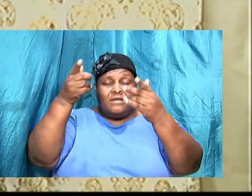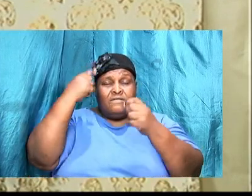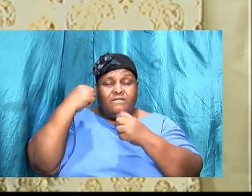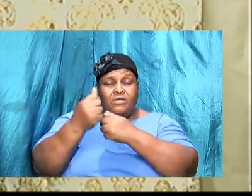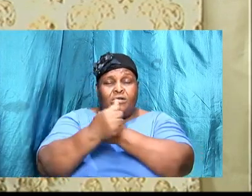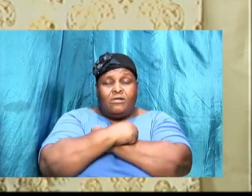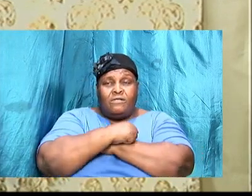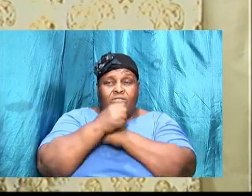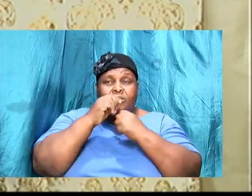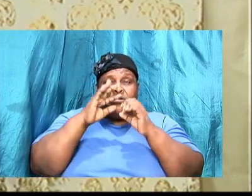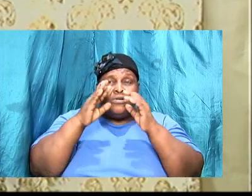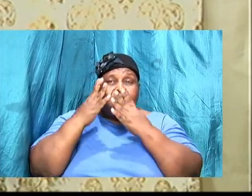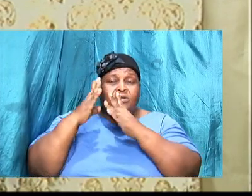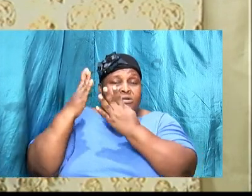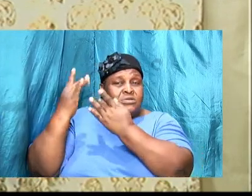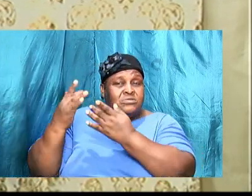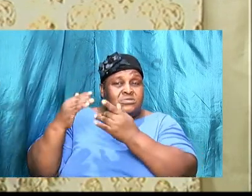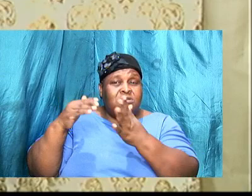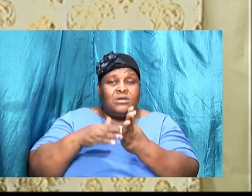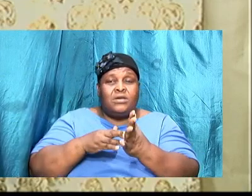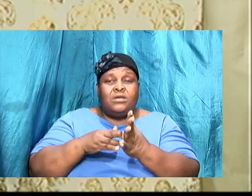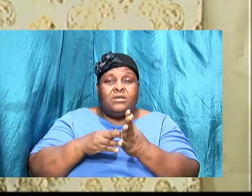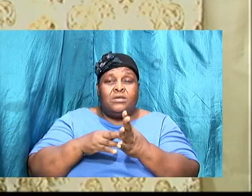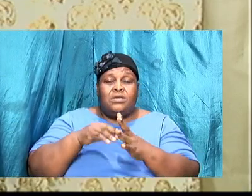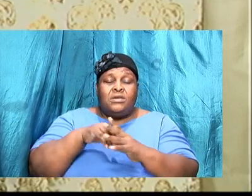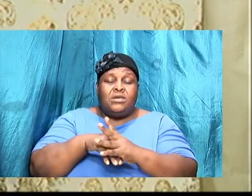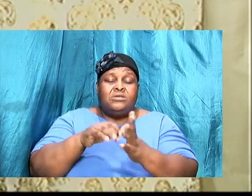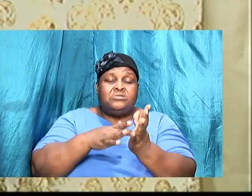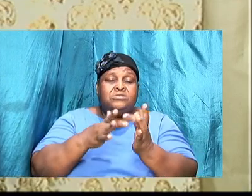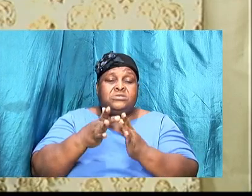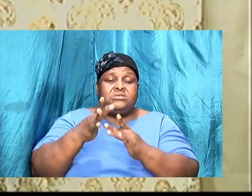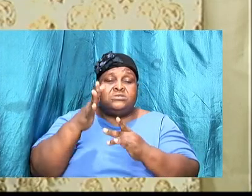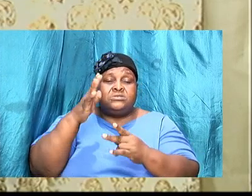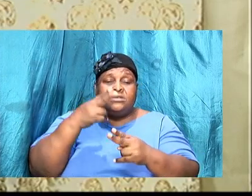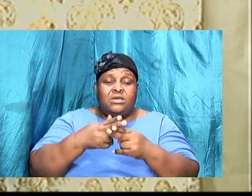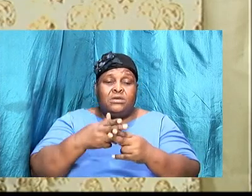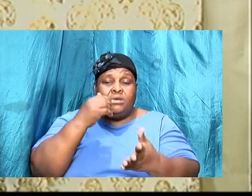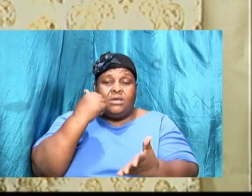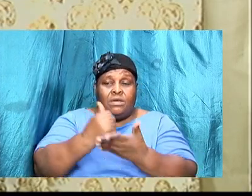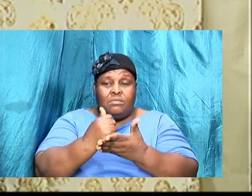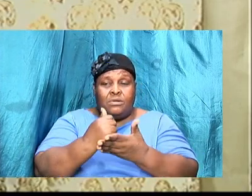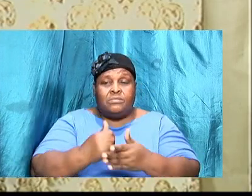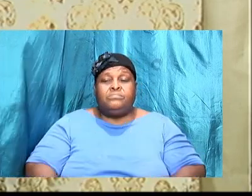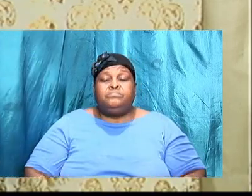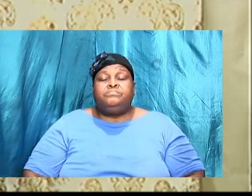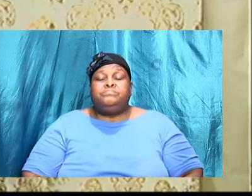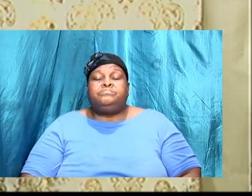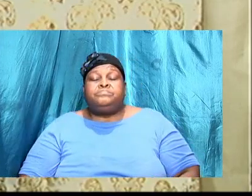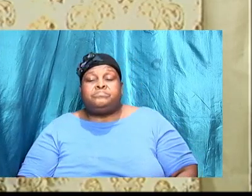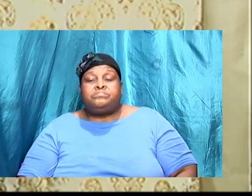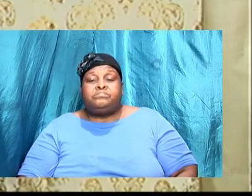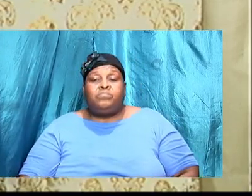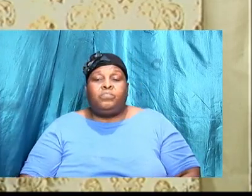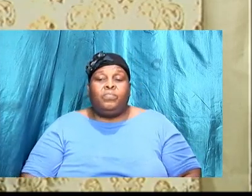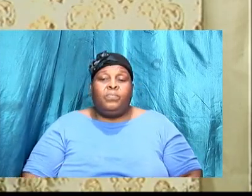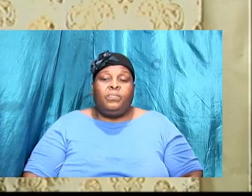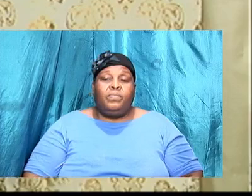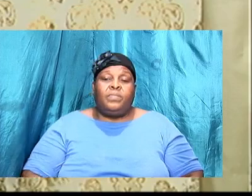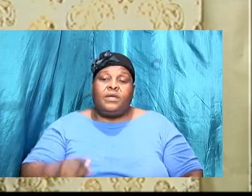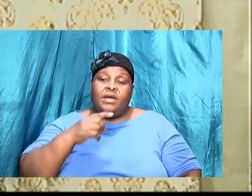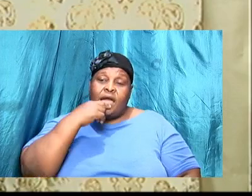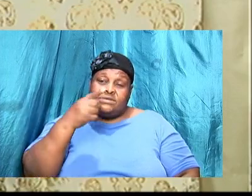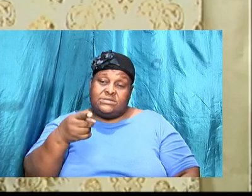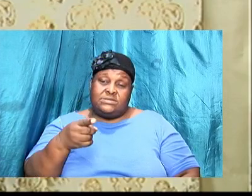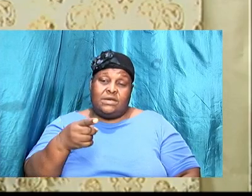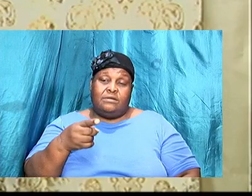as we get in the Word, in the name of Jesus Christ, in Jesus' name. Amen. So, like I said, we have